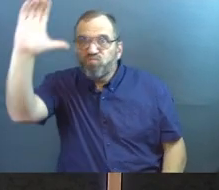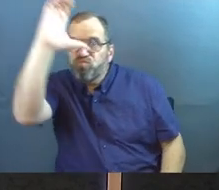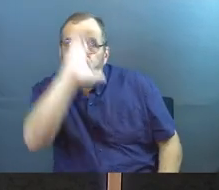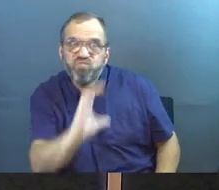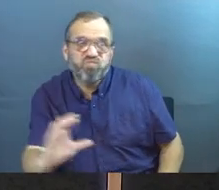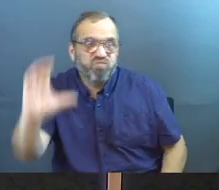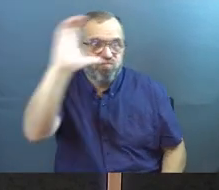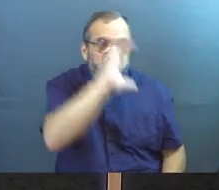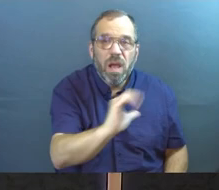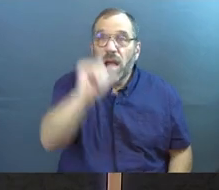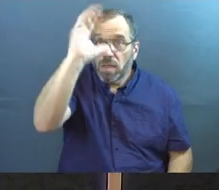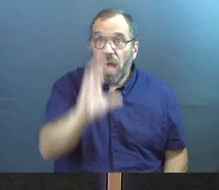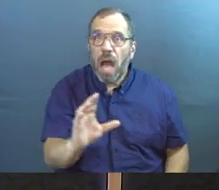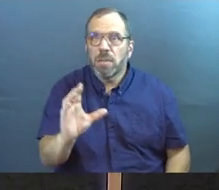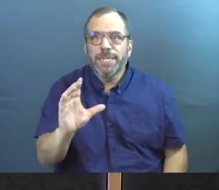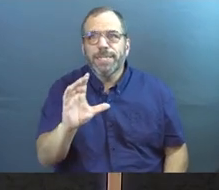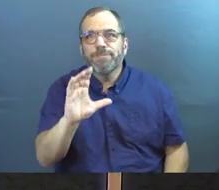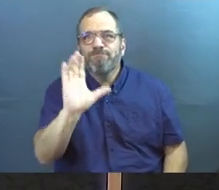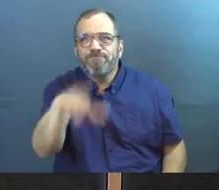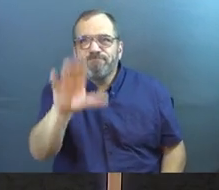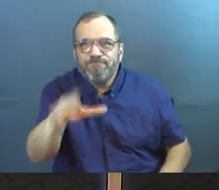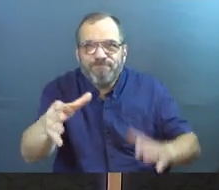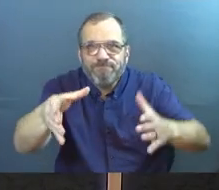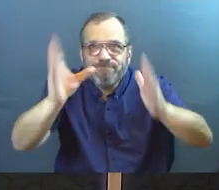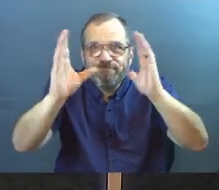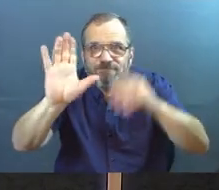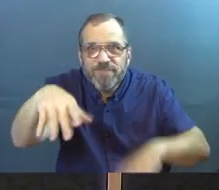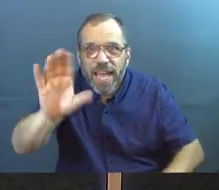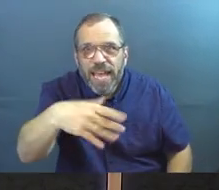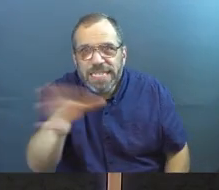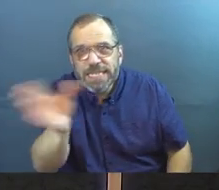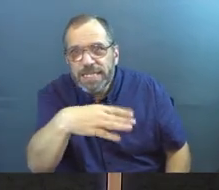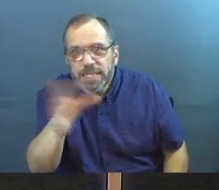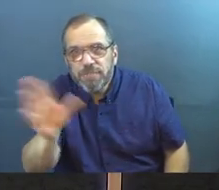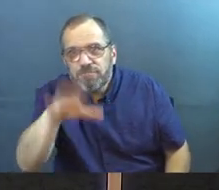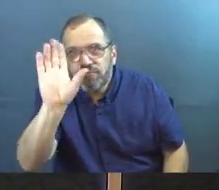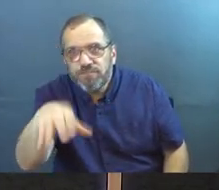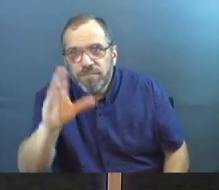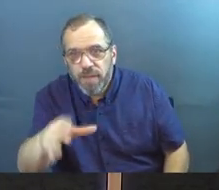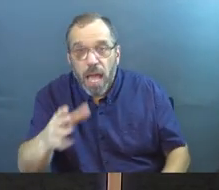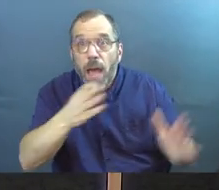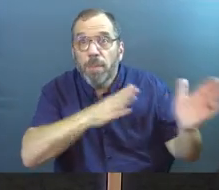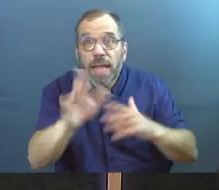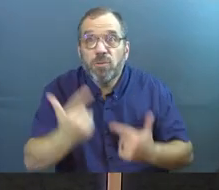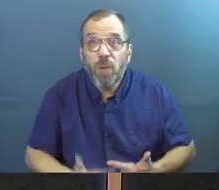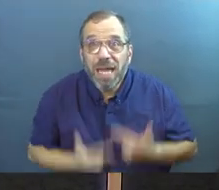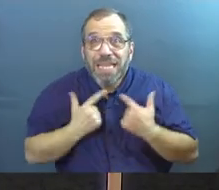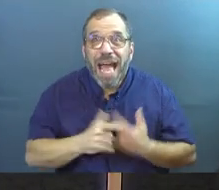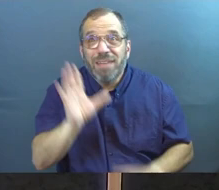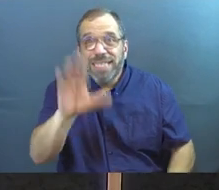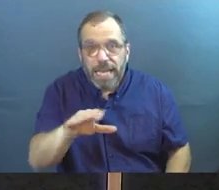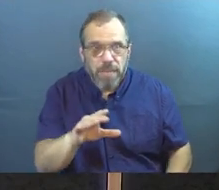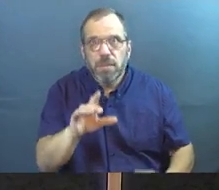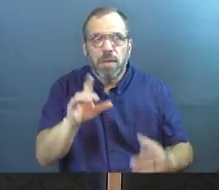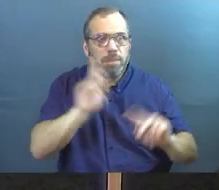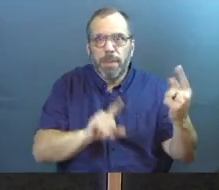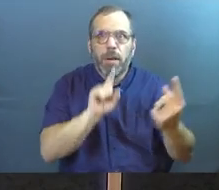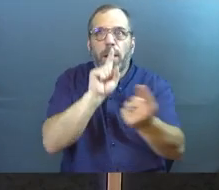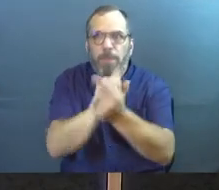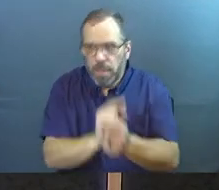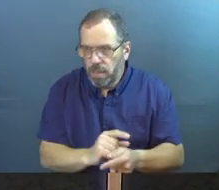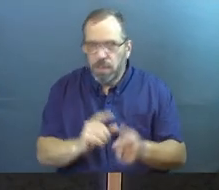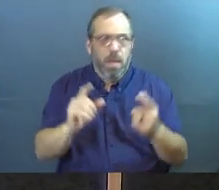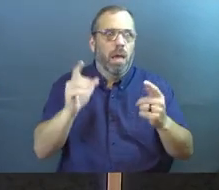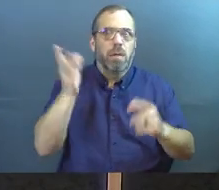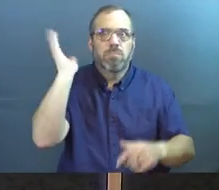seeking you. God is trying to capture you, by the way. God is organizing the events of your life, and he's bringing people toward you and bringing